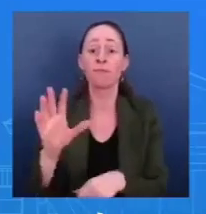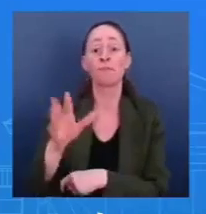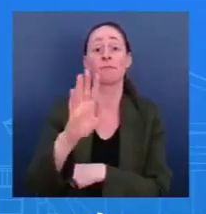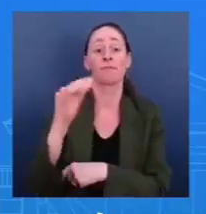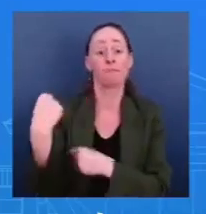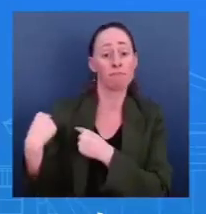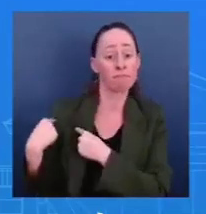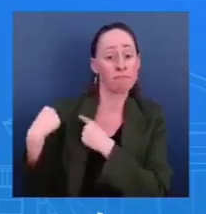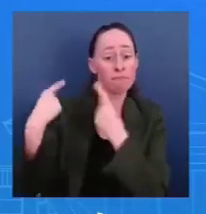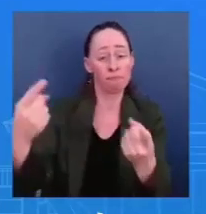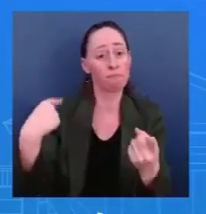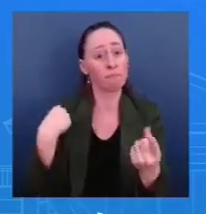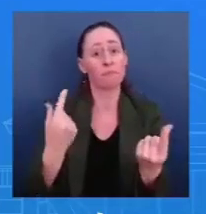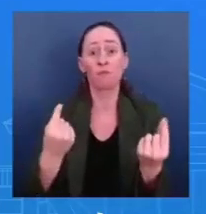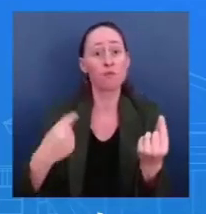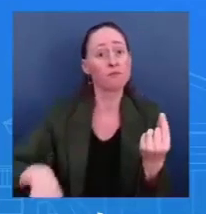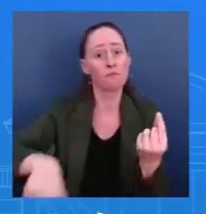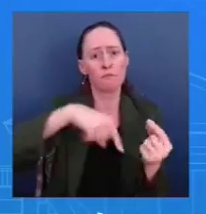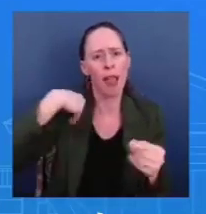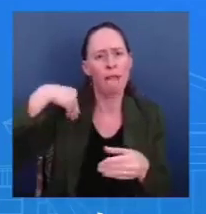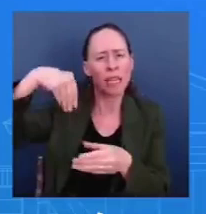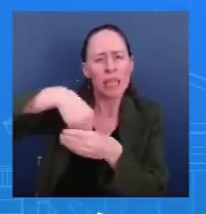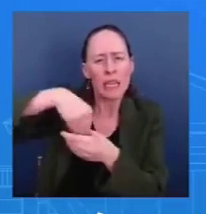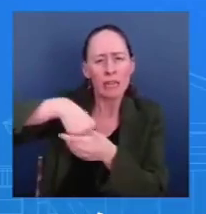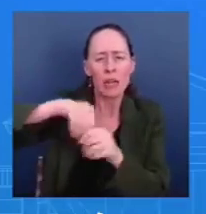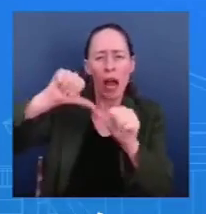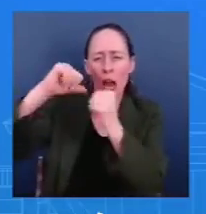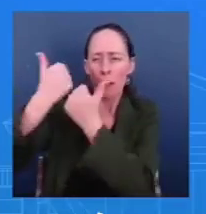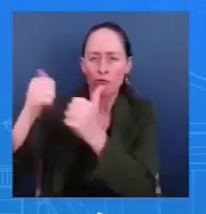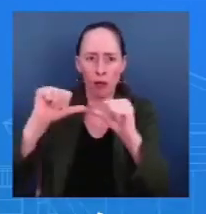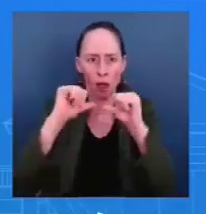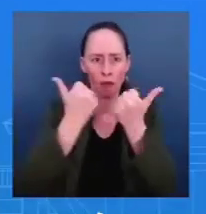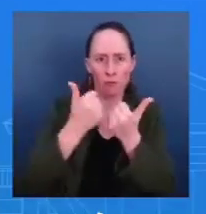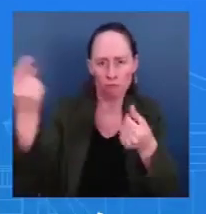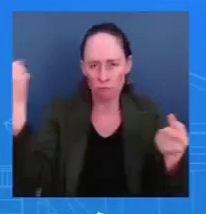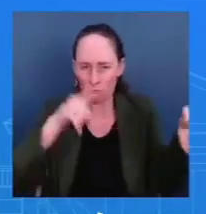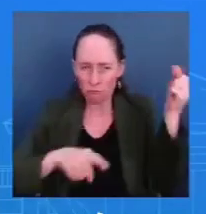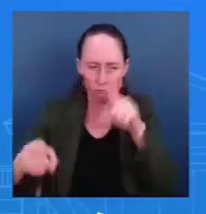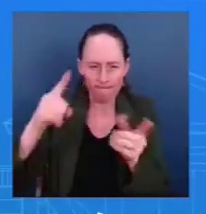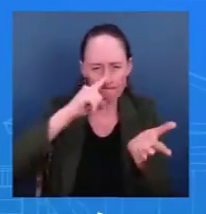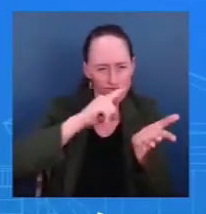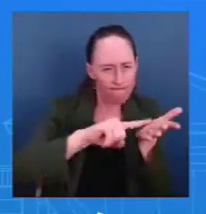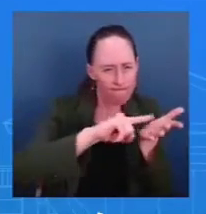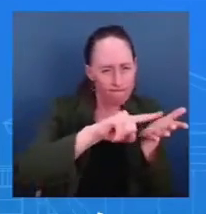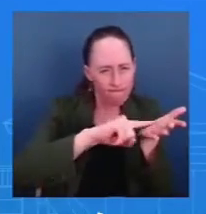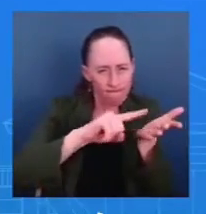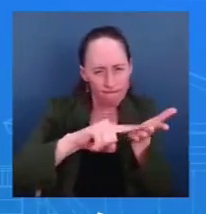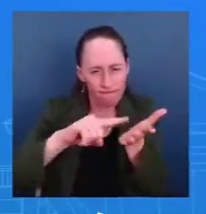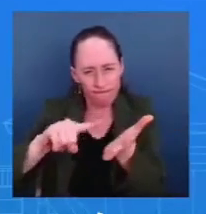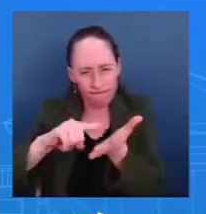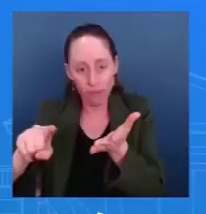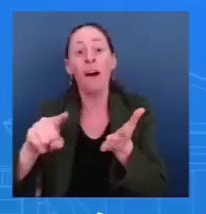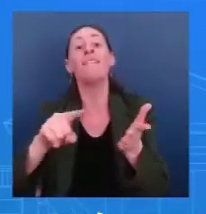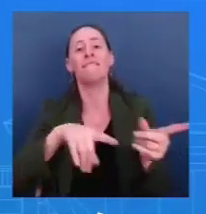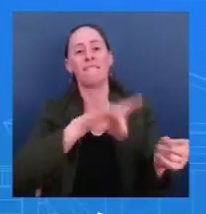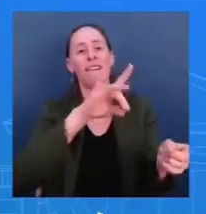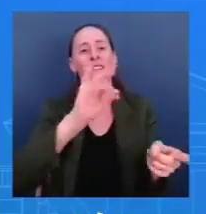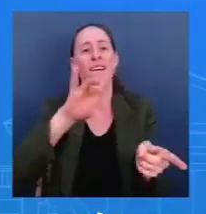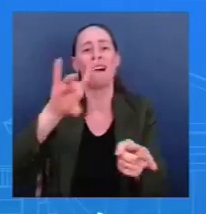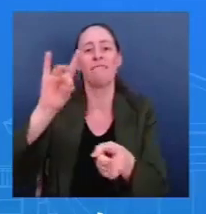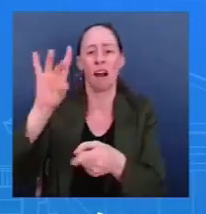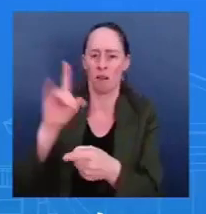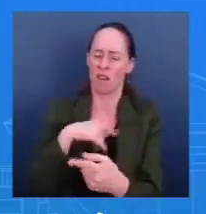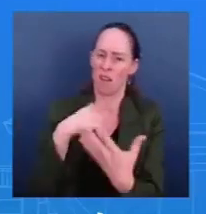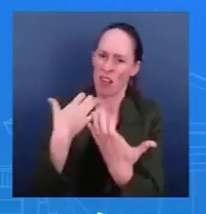cooperation, and we're grateful for the law enforcement, diplomatic, intelligence, and Treasury professionals who brought it all together. They put the interests of the